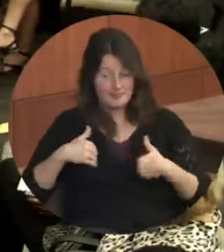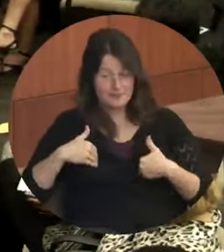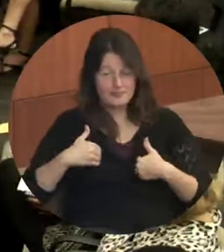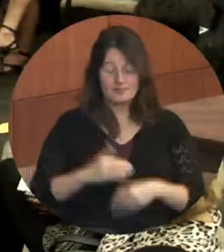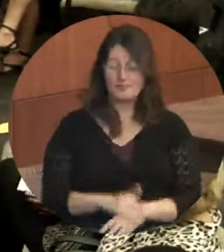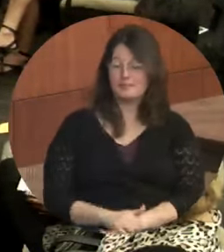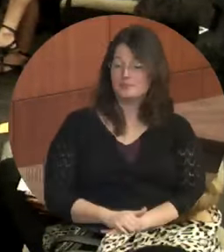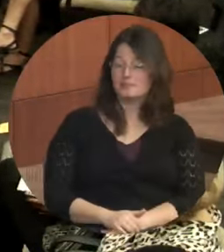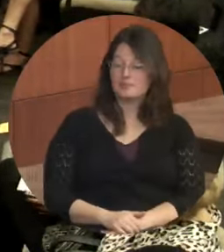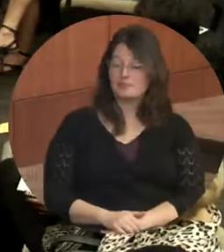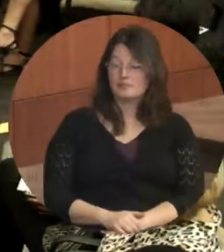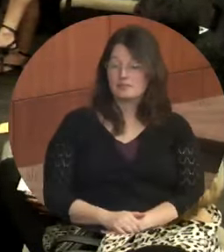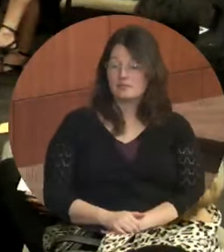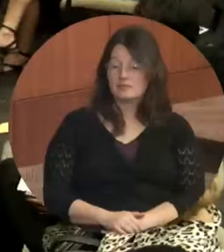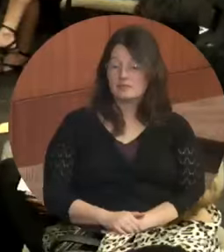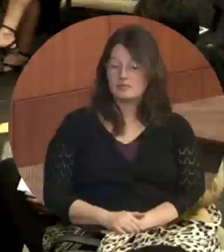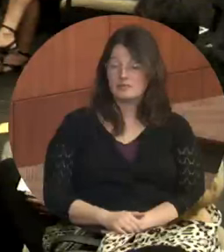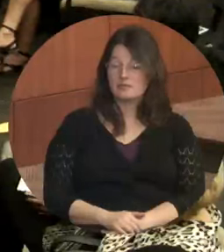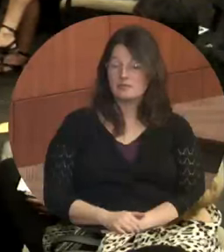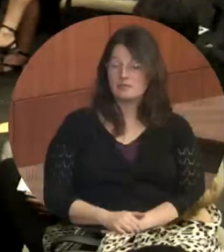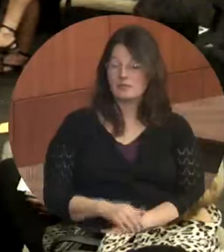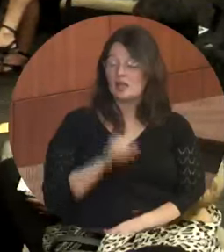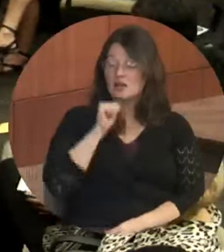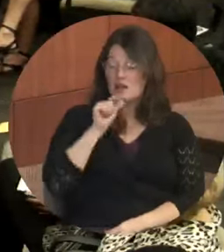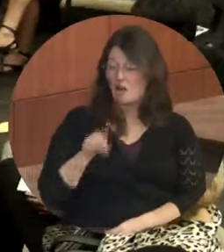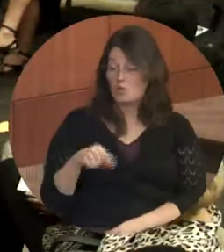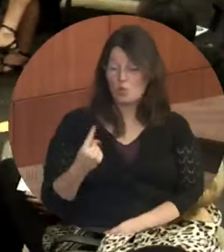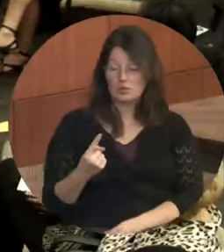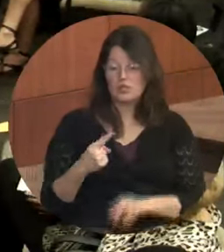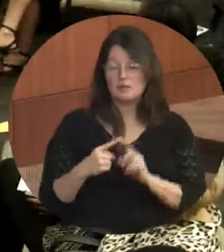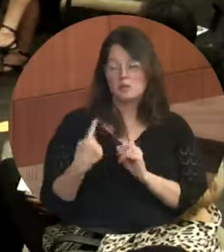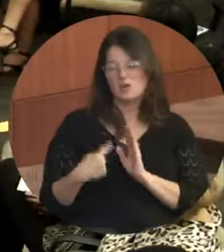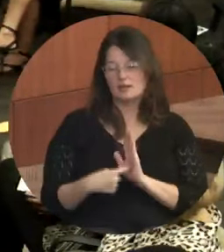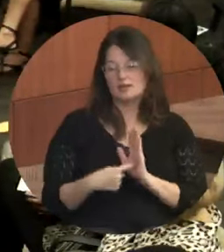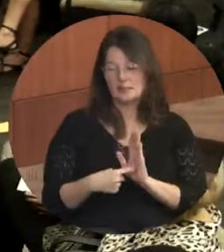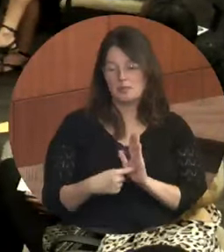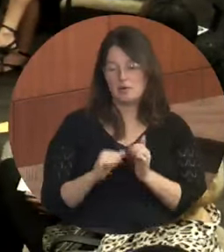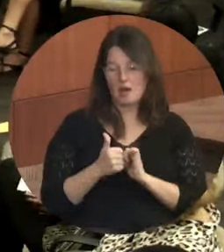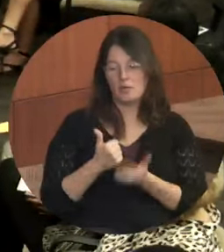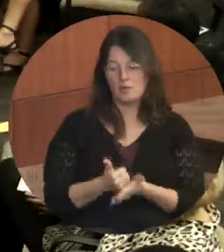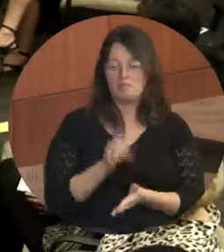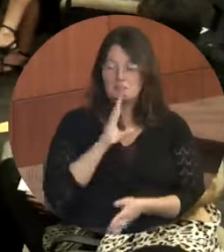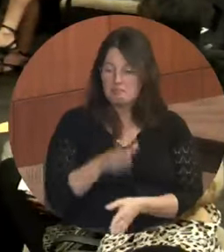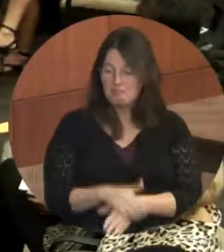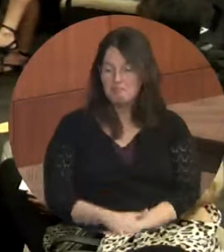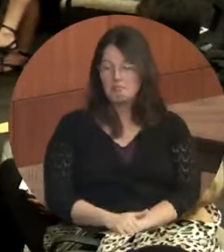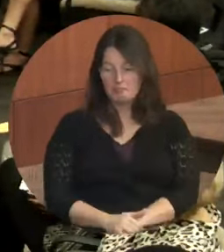than that. And so we won't be finished, uh, with just that. But that's one example where we do something about that.